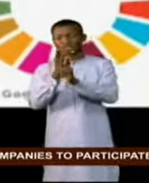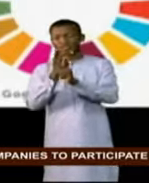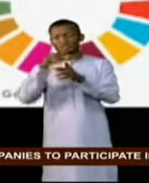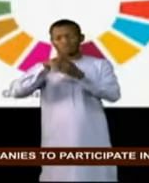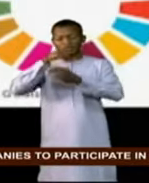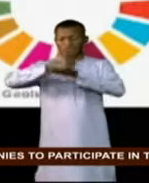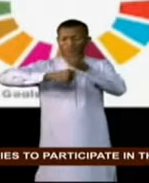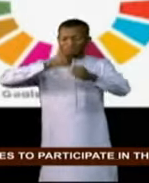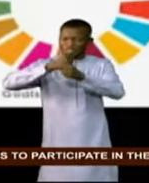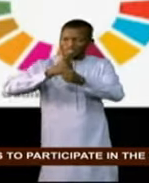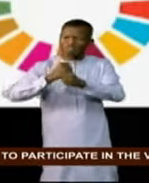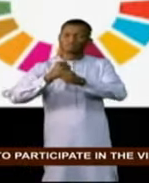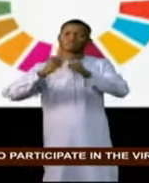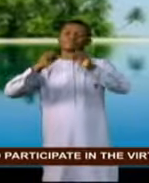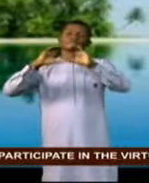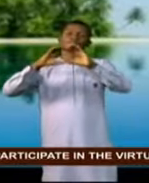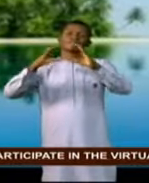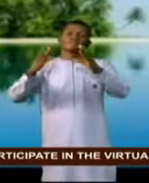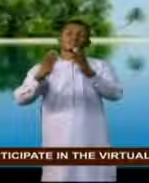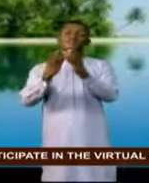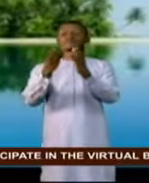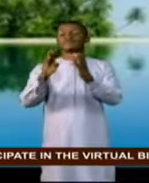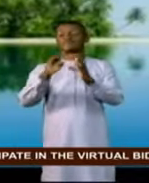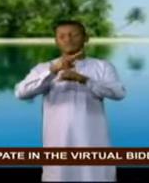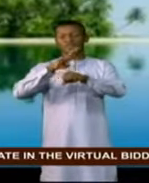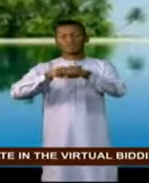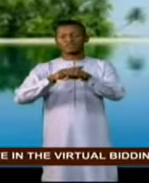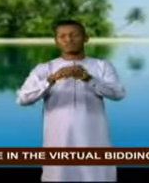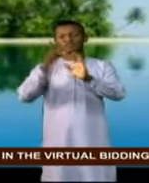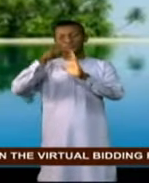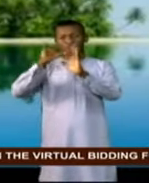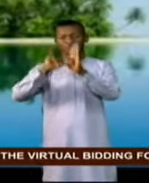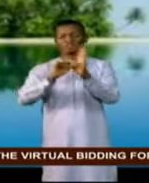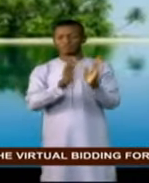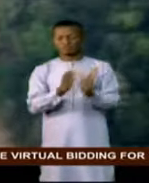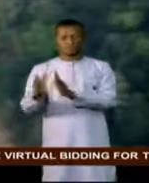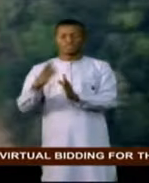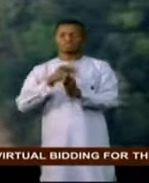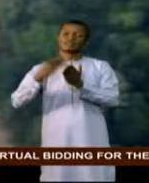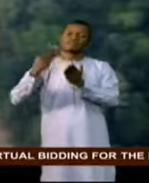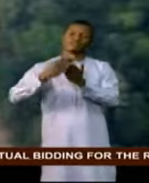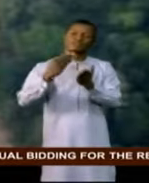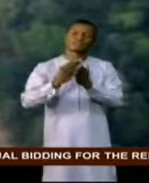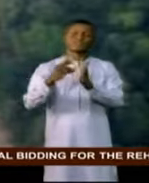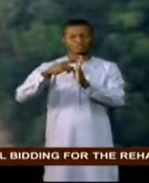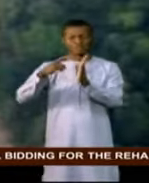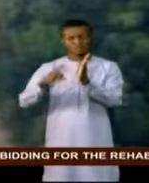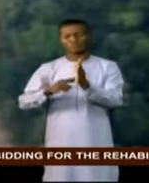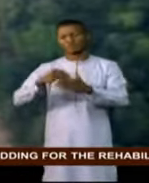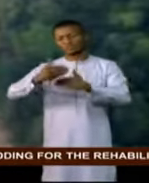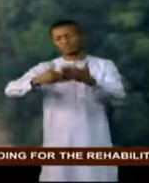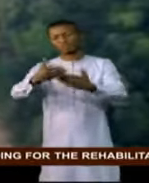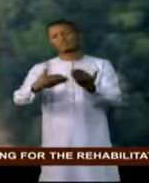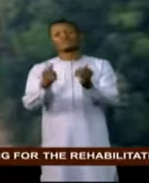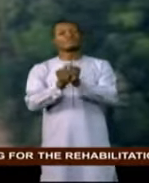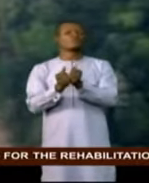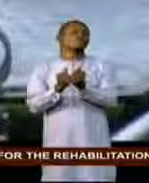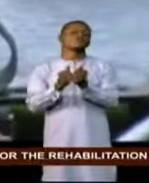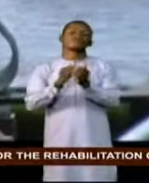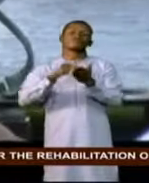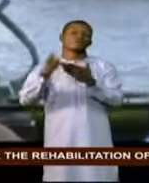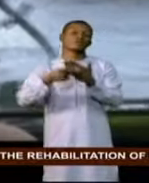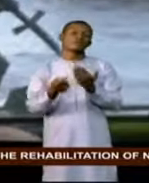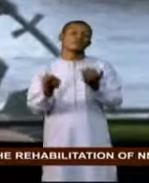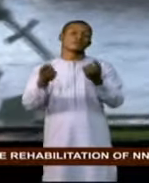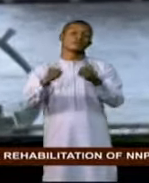annual cycle of the nation's policy planning as well as budgeting and reporting processes. With the event coming at a time